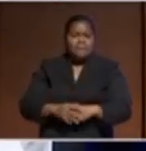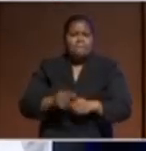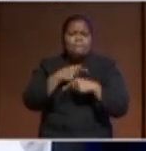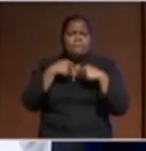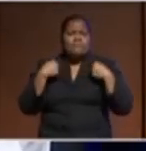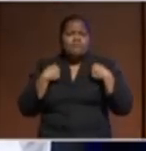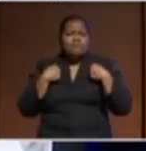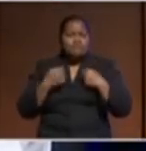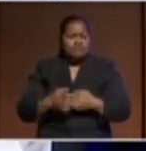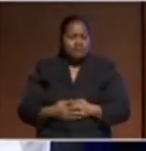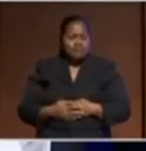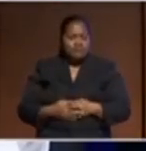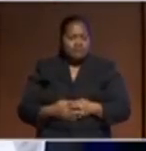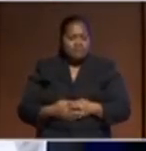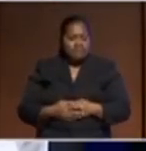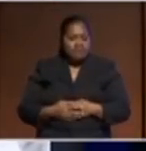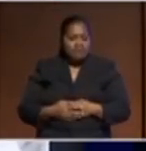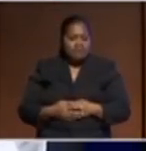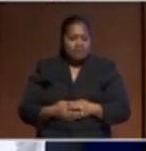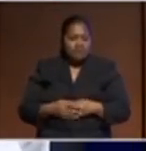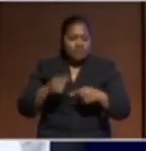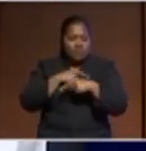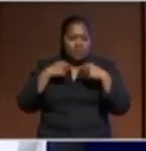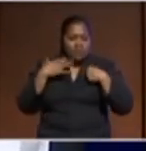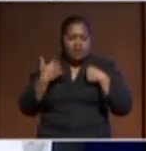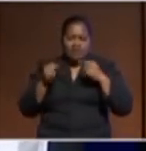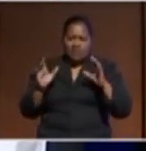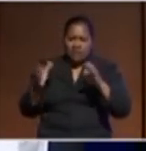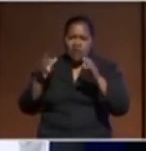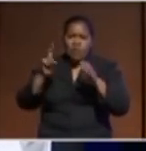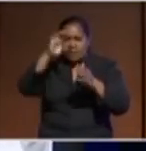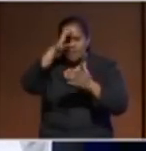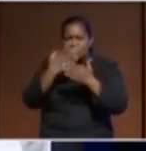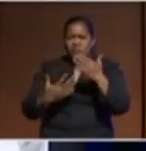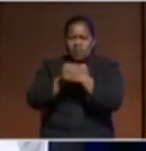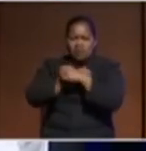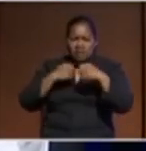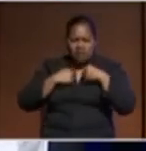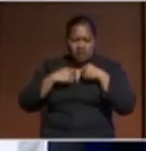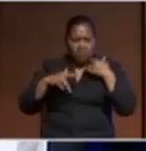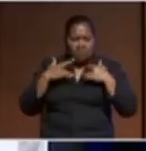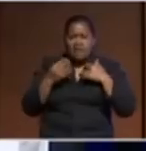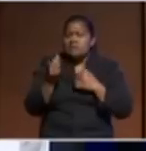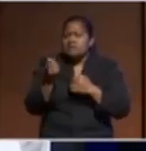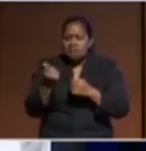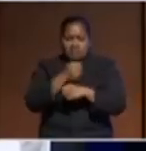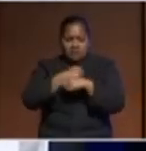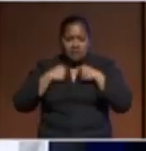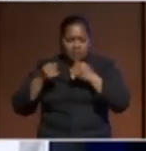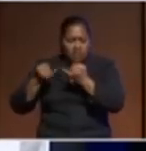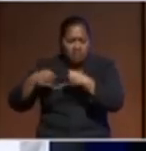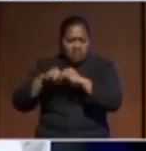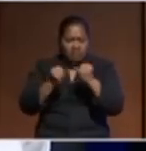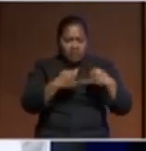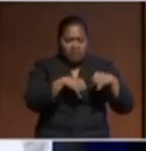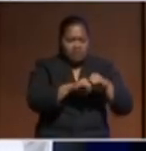King Dites that we've never experienced in our lives and a couple of our highlands had to declare a state